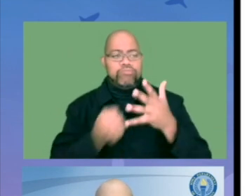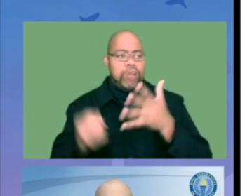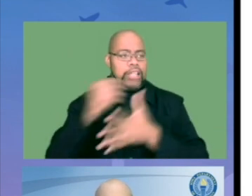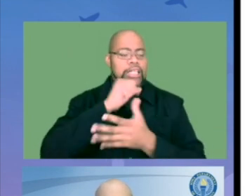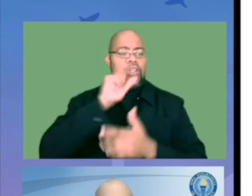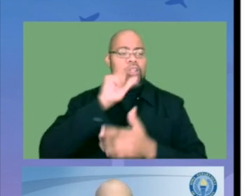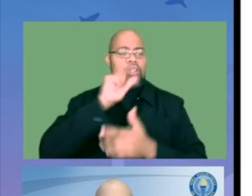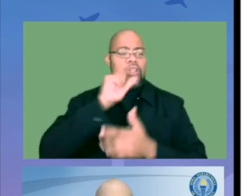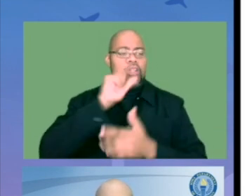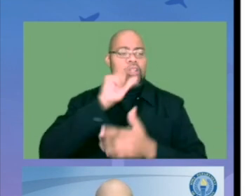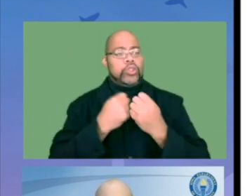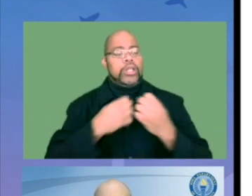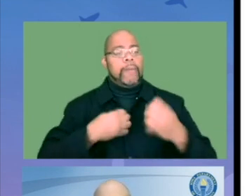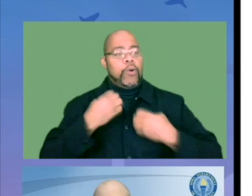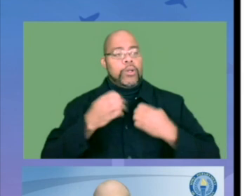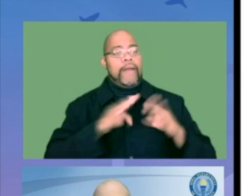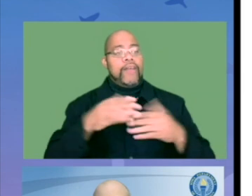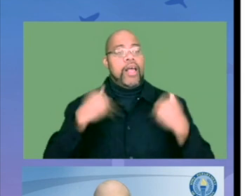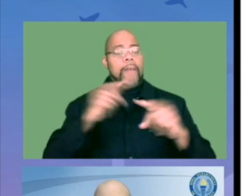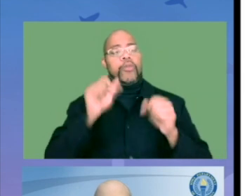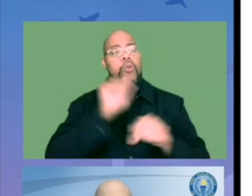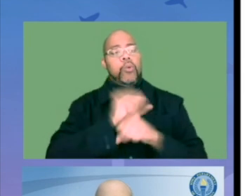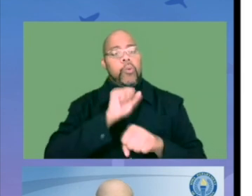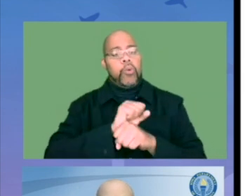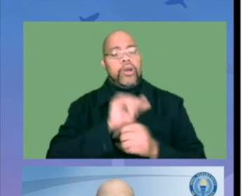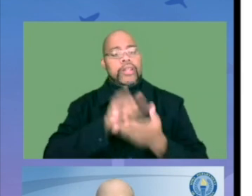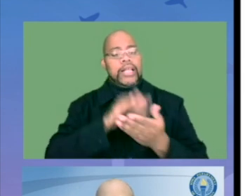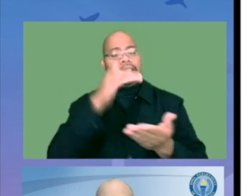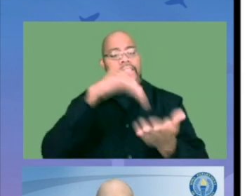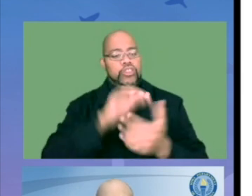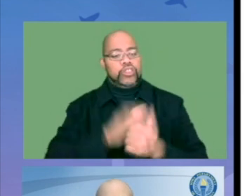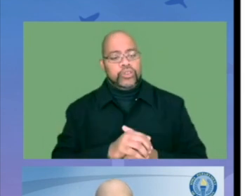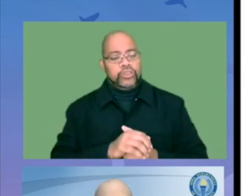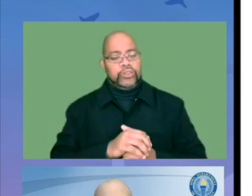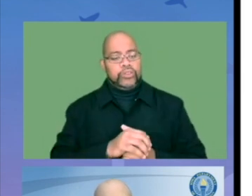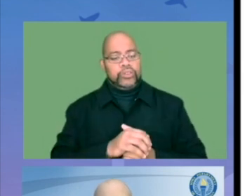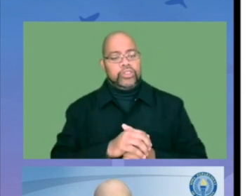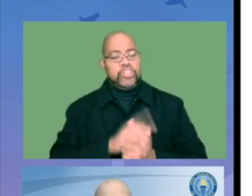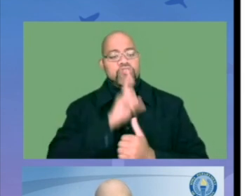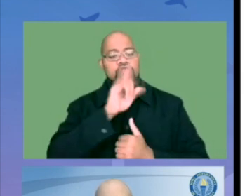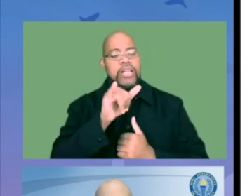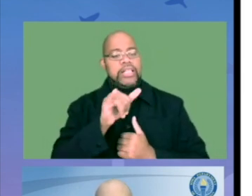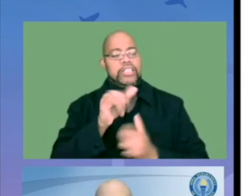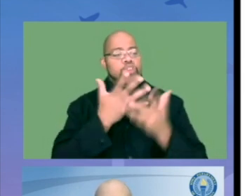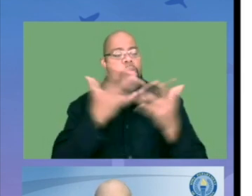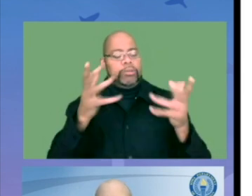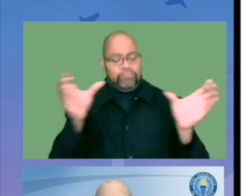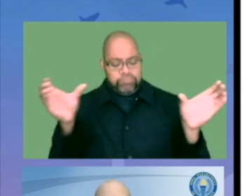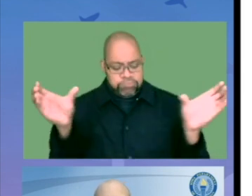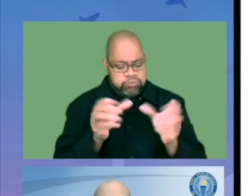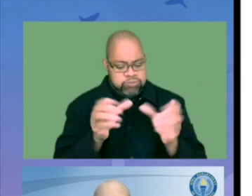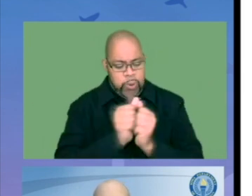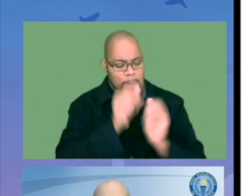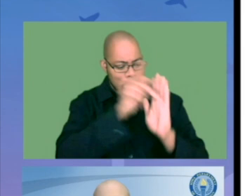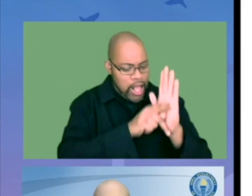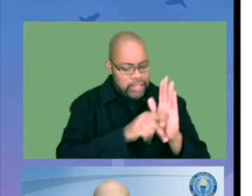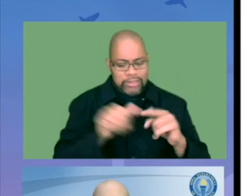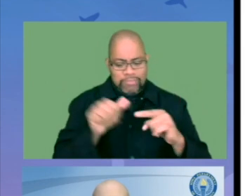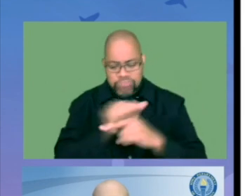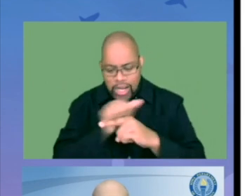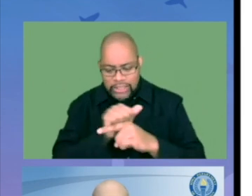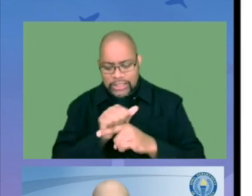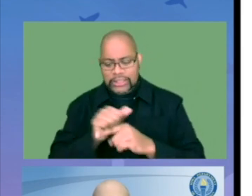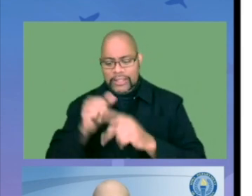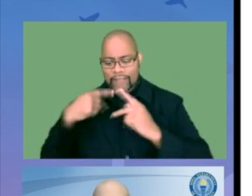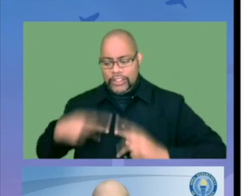has really prioritized not only social, emotional, behavioral health, but the work of this center, really bringing so much together across